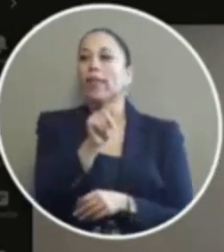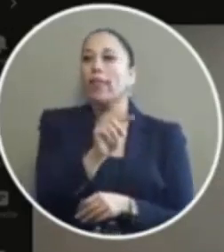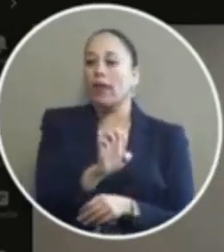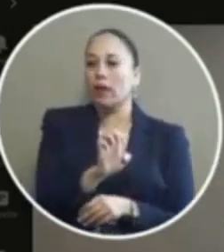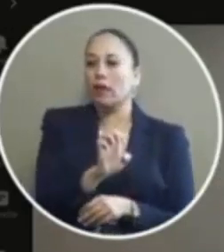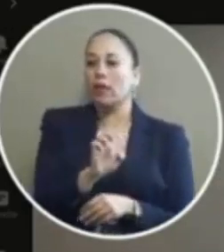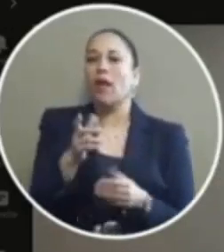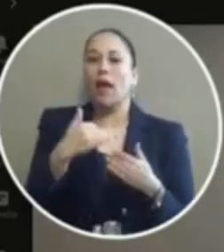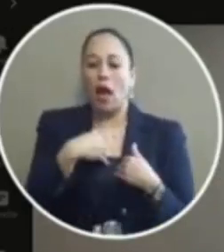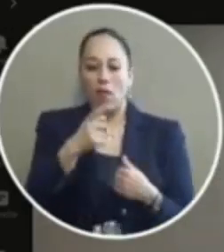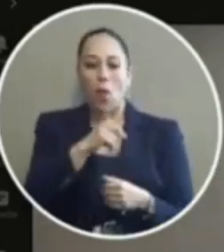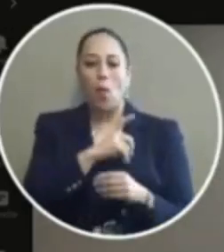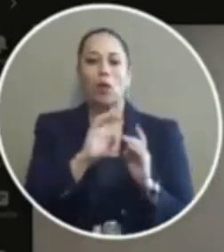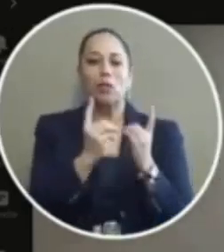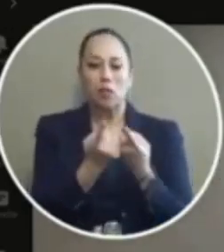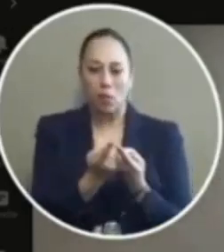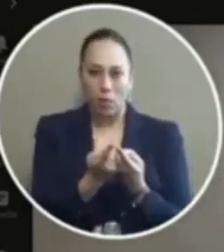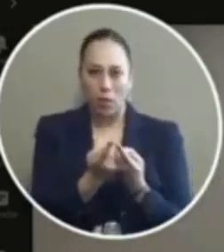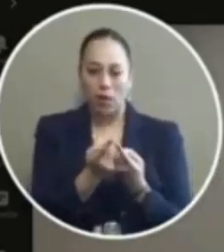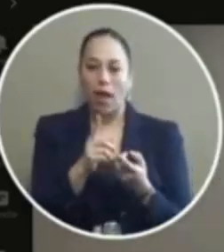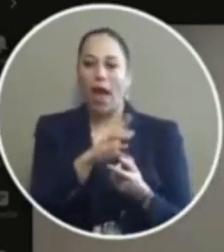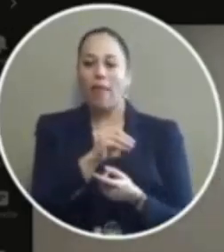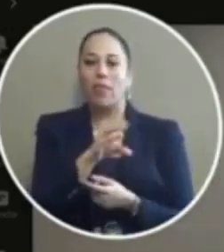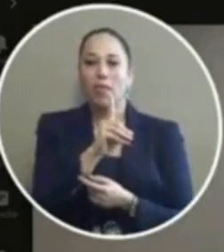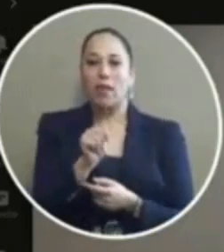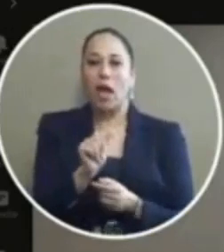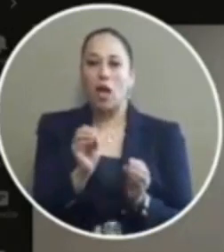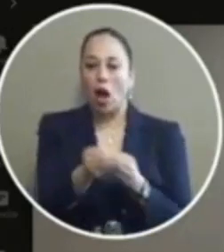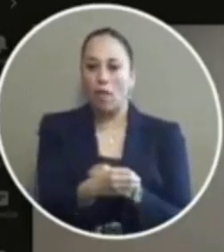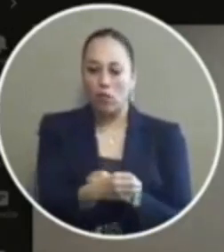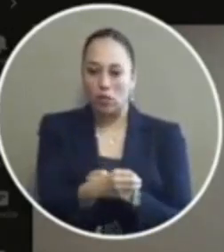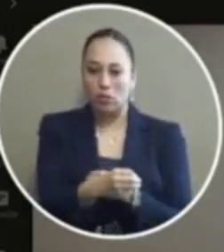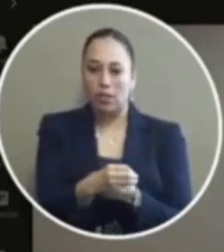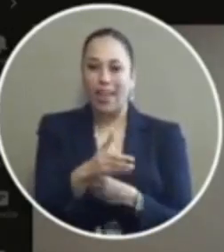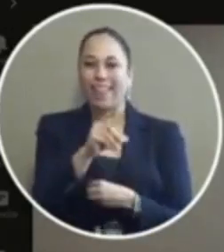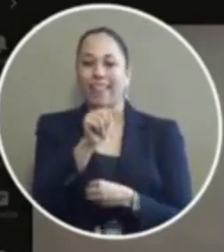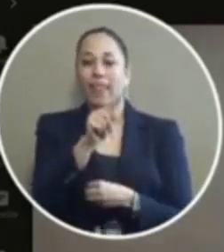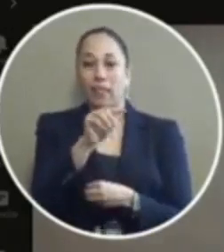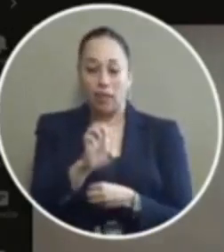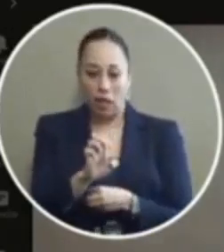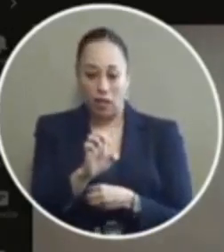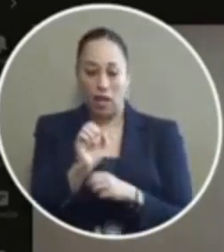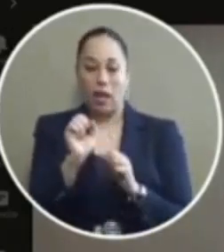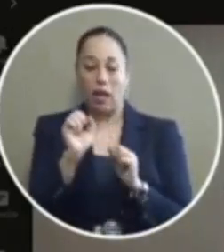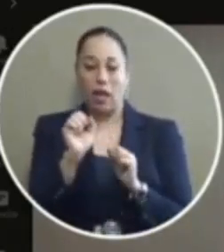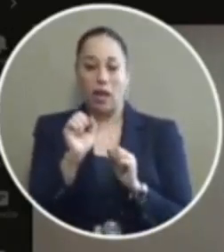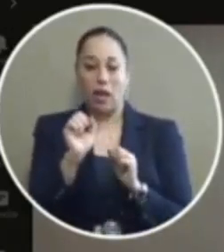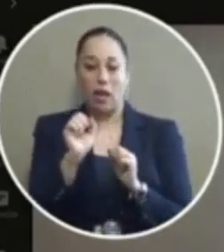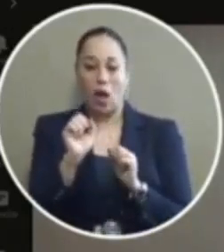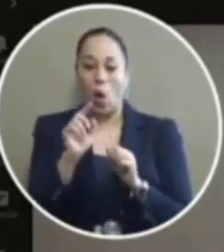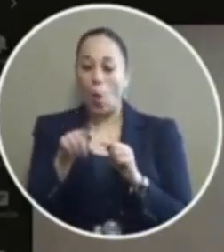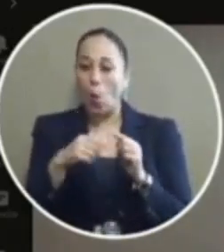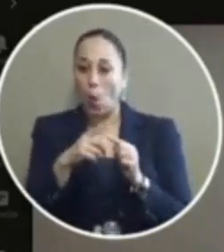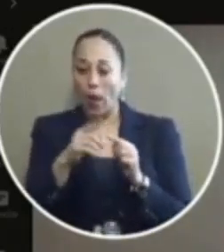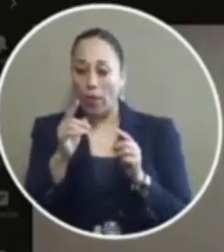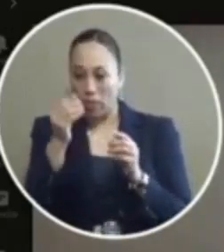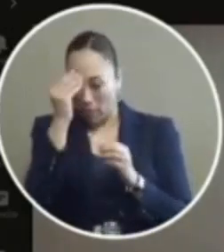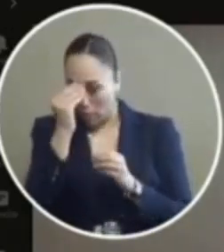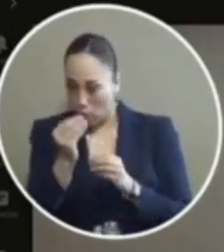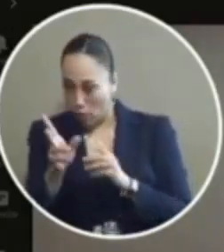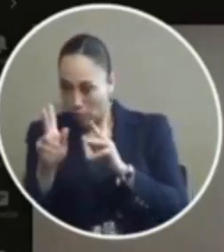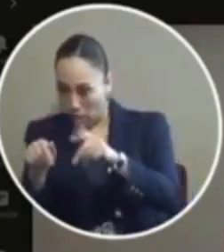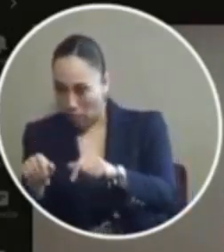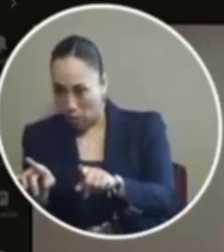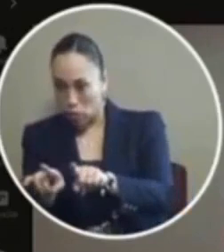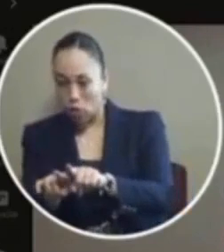going to give the police department and the da's office dates that they can let these offenders know okay